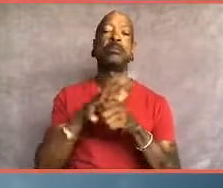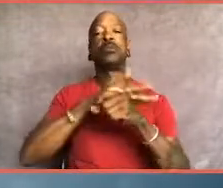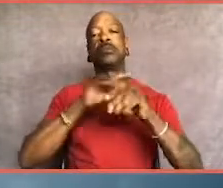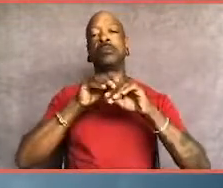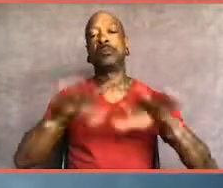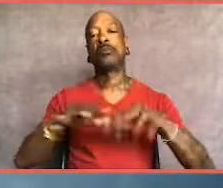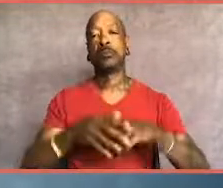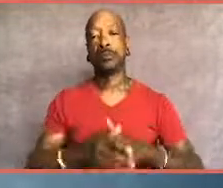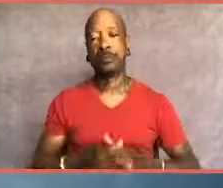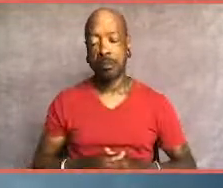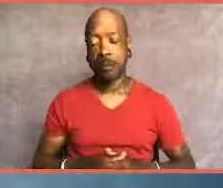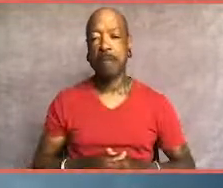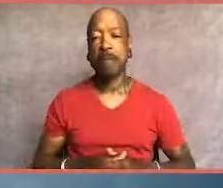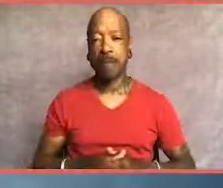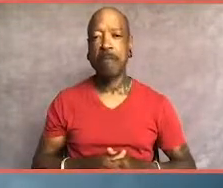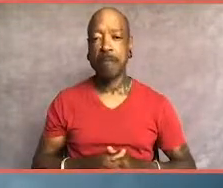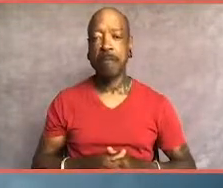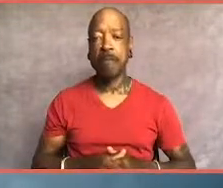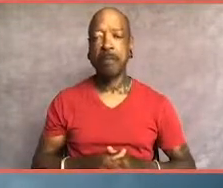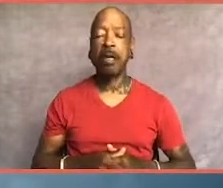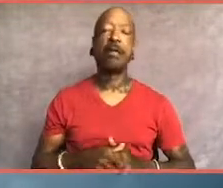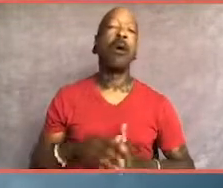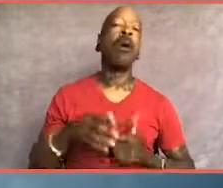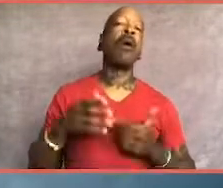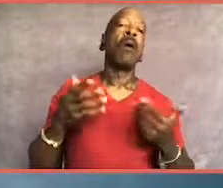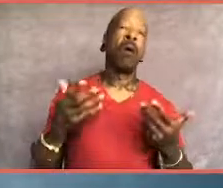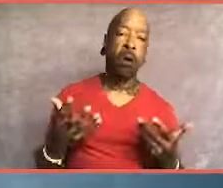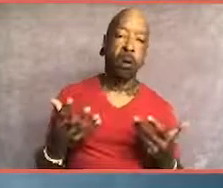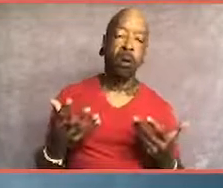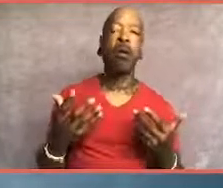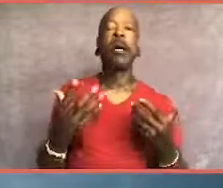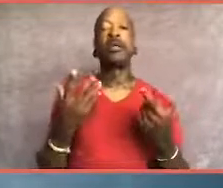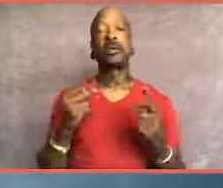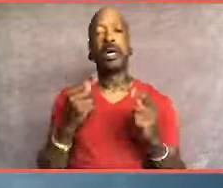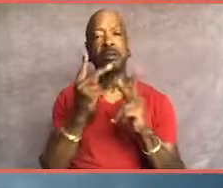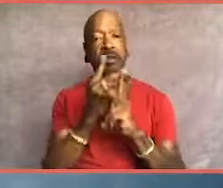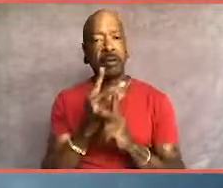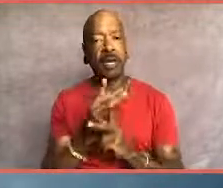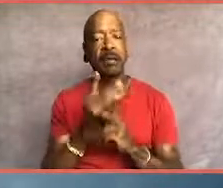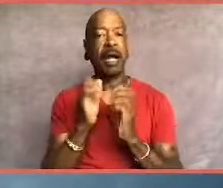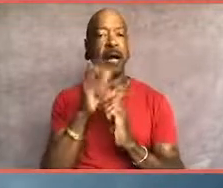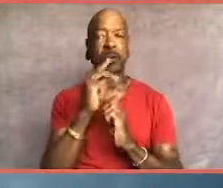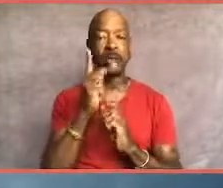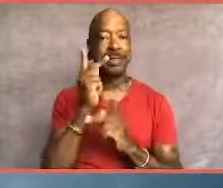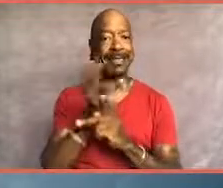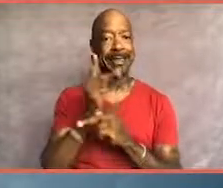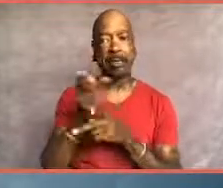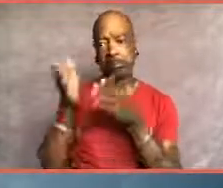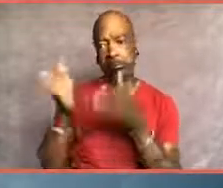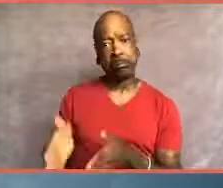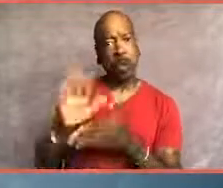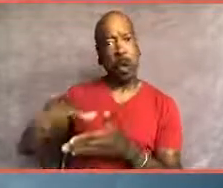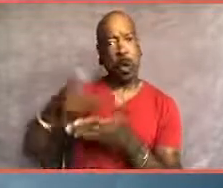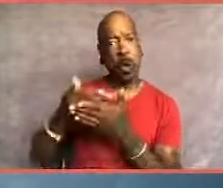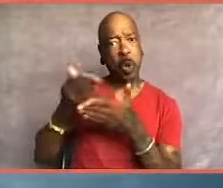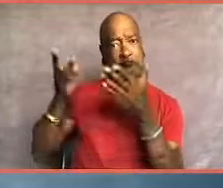So it was trying to figure out how I'm going to take care of this whole human